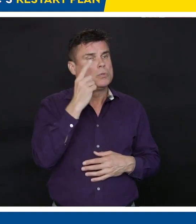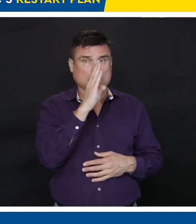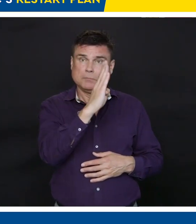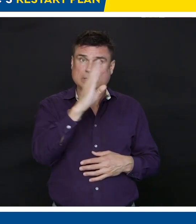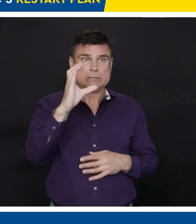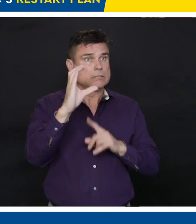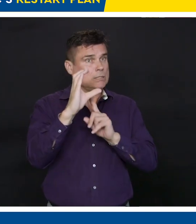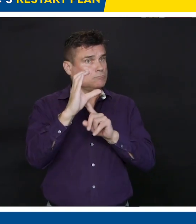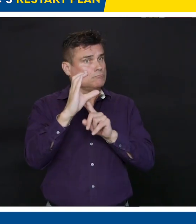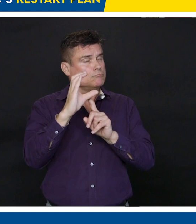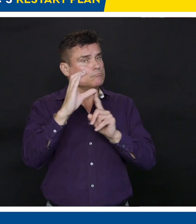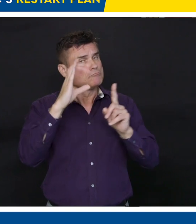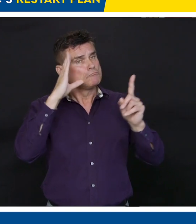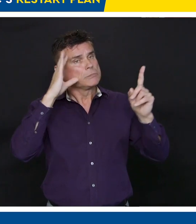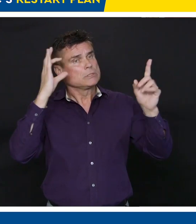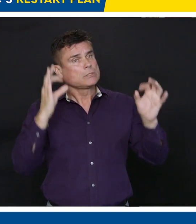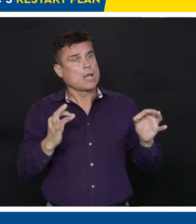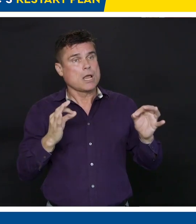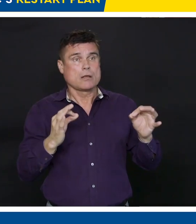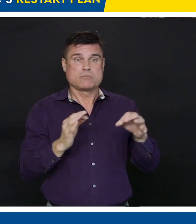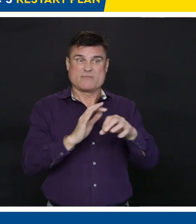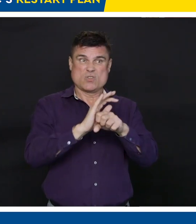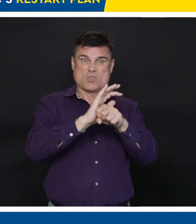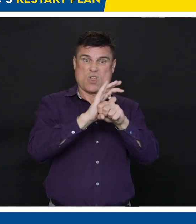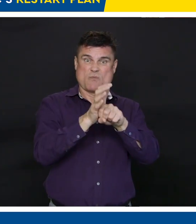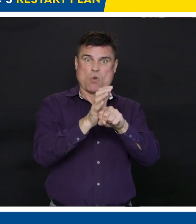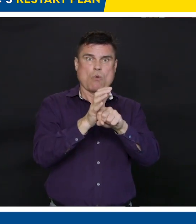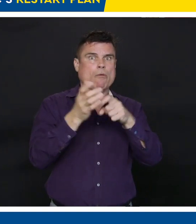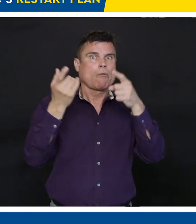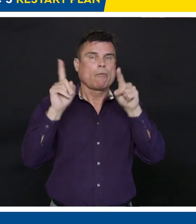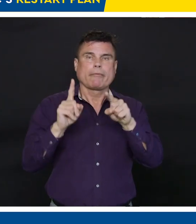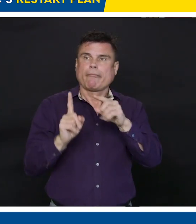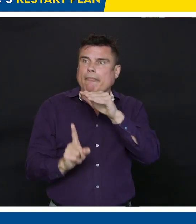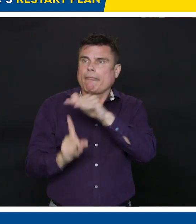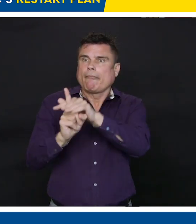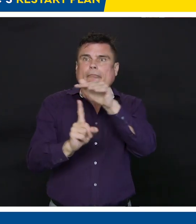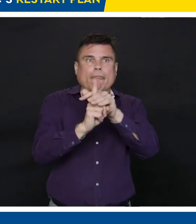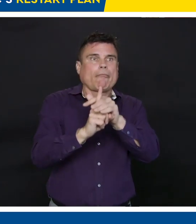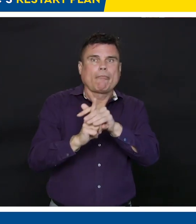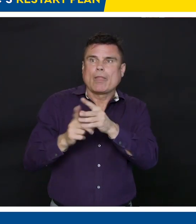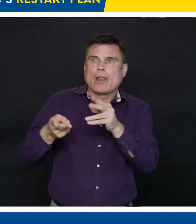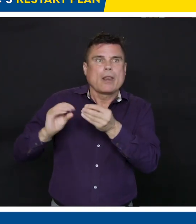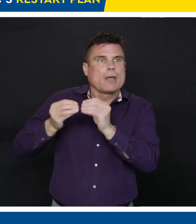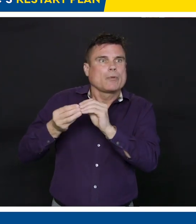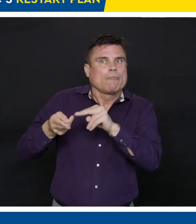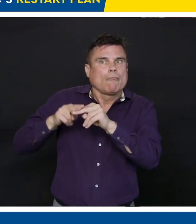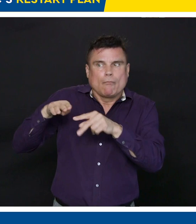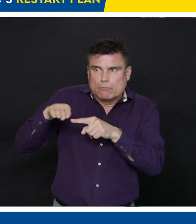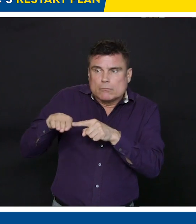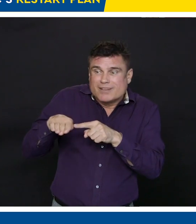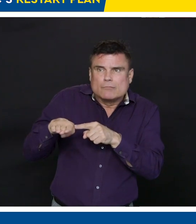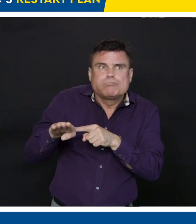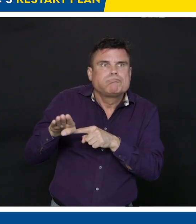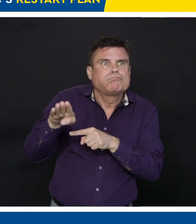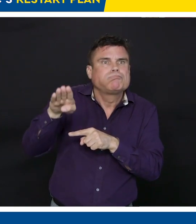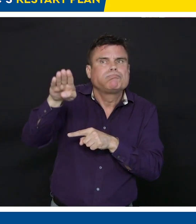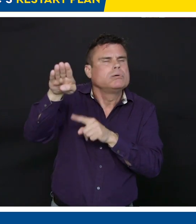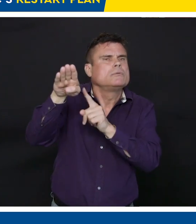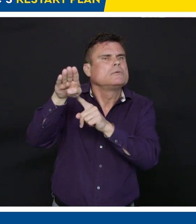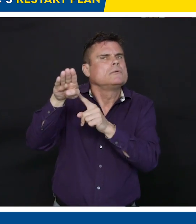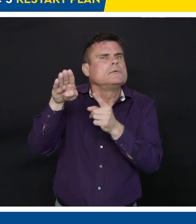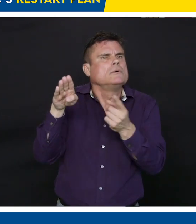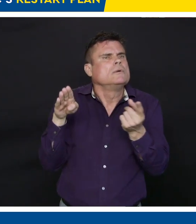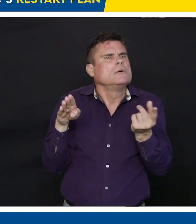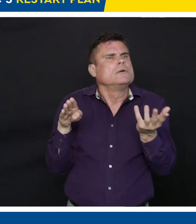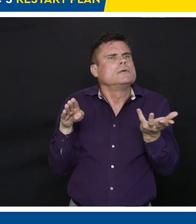further restrictions? And if so, if perhaps a second wave is coming in the fall, what could be the risk